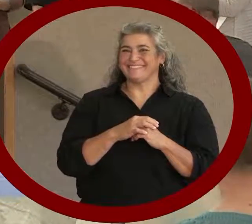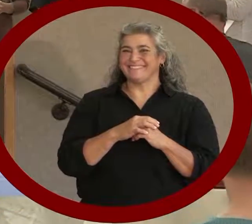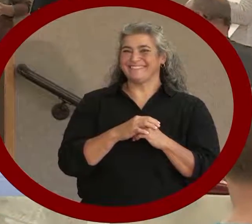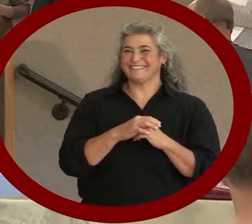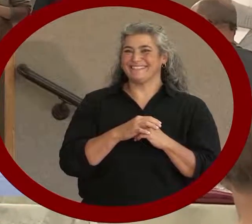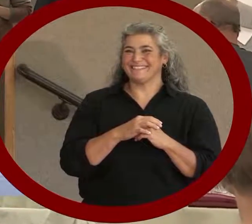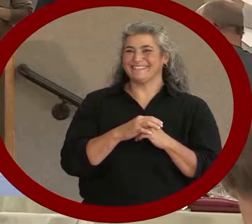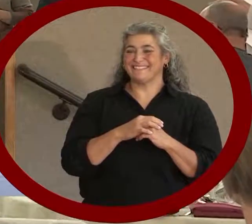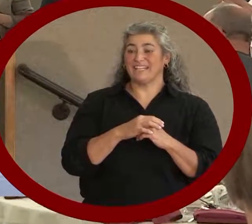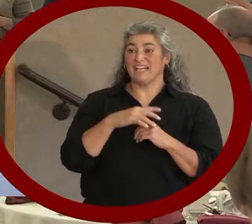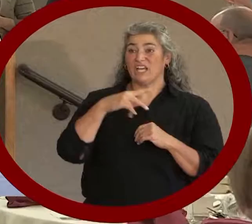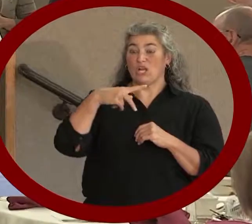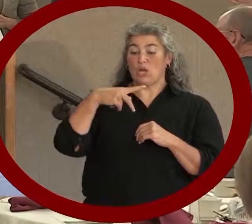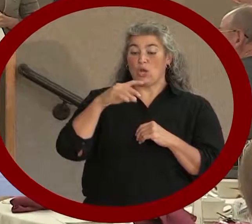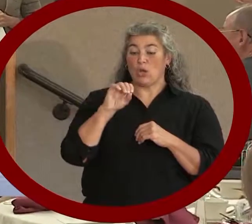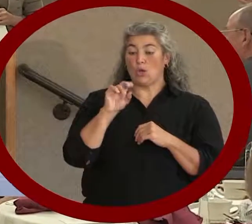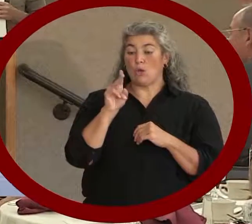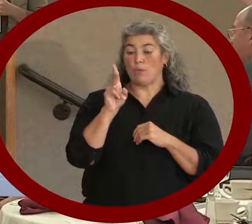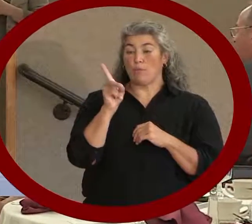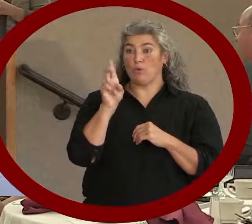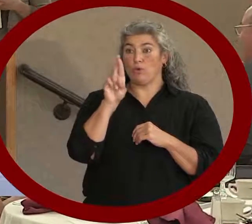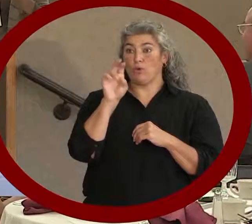Puder High School.